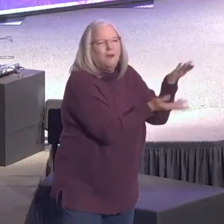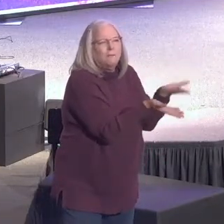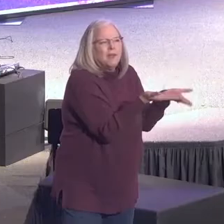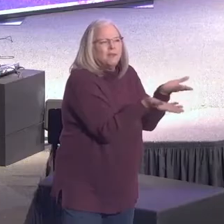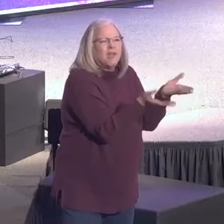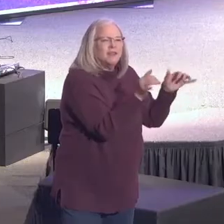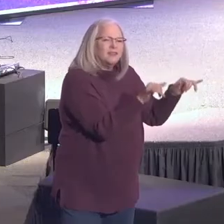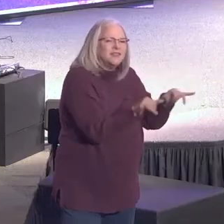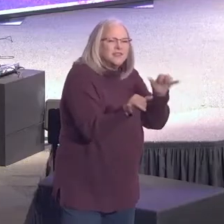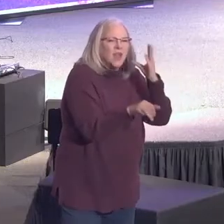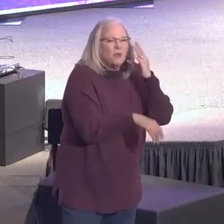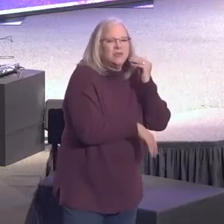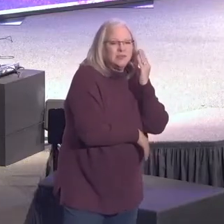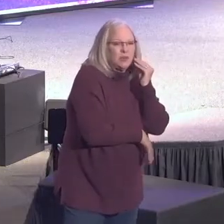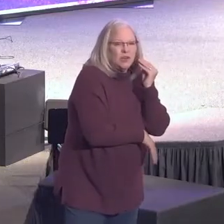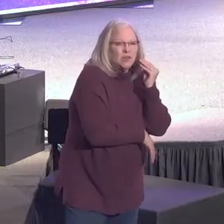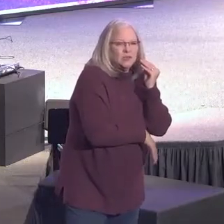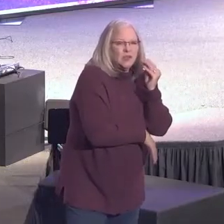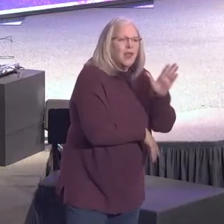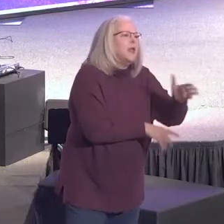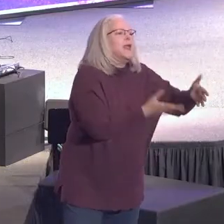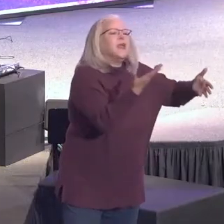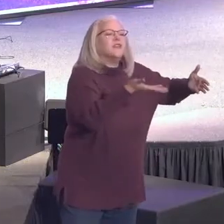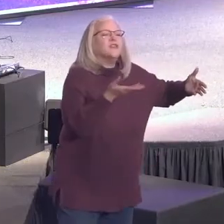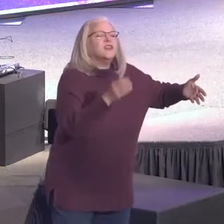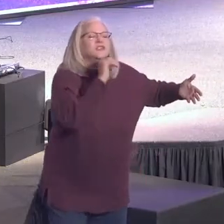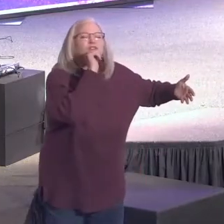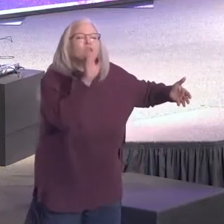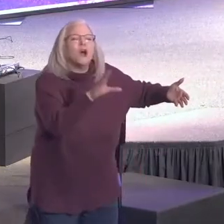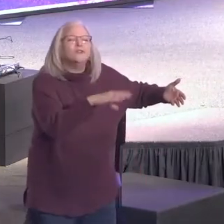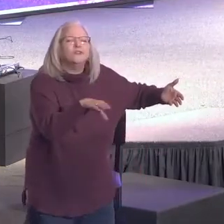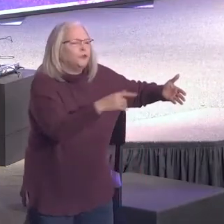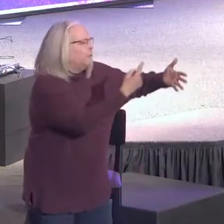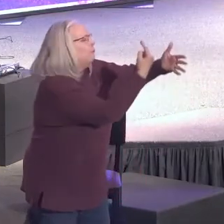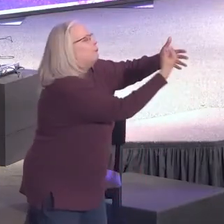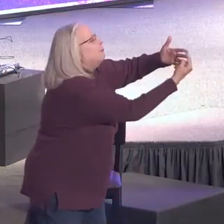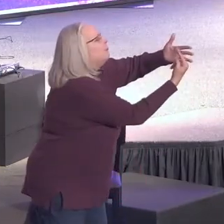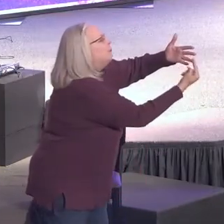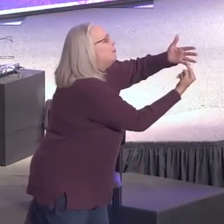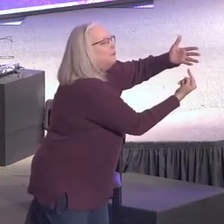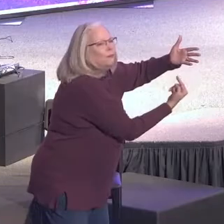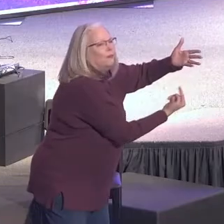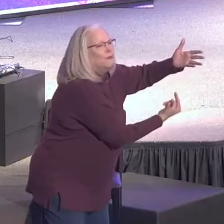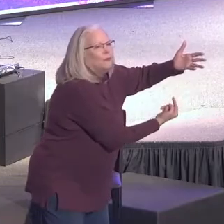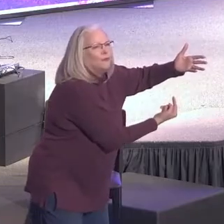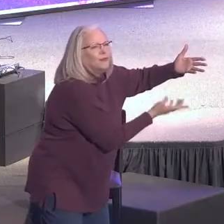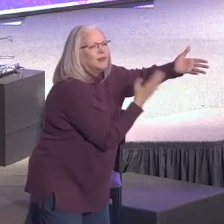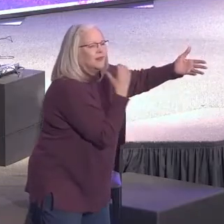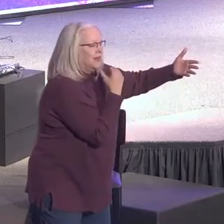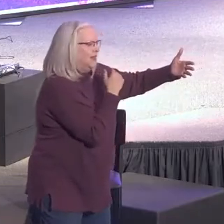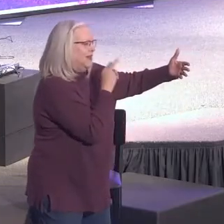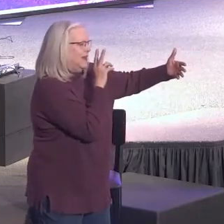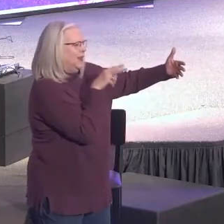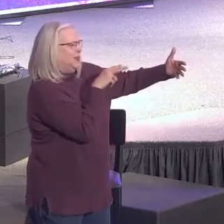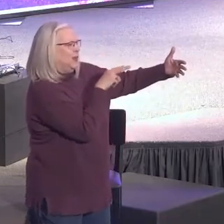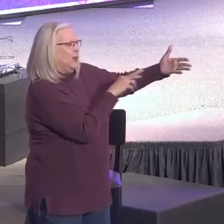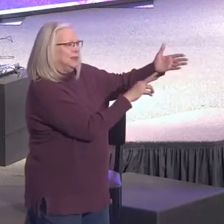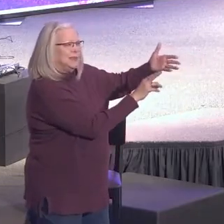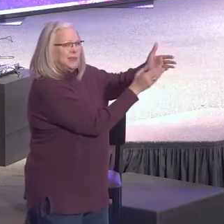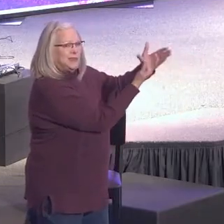Like here's all the things that you're not supposed to do. And I learned very early on, I'm not going to be able to keep this list of rules.